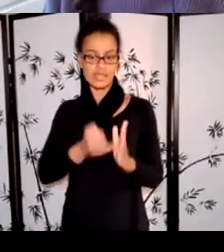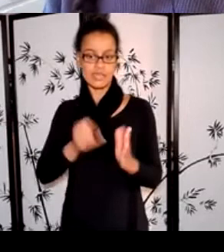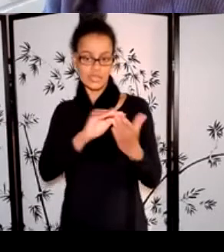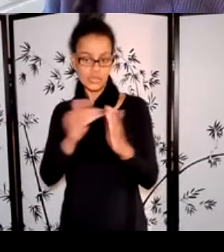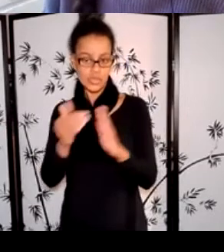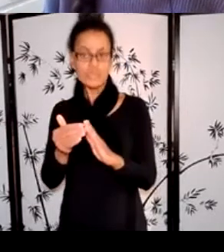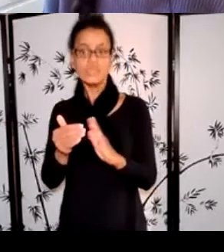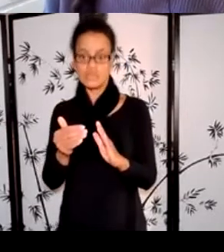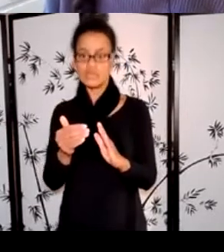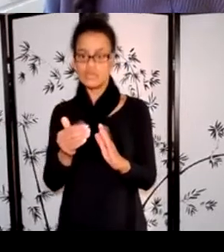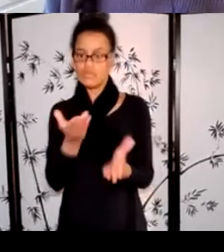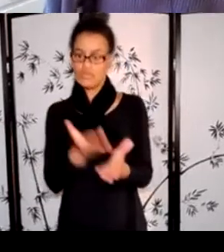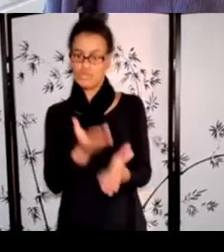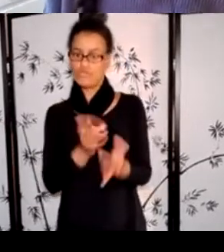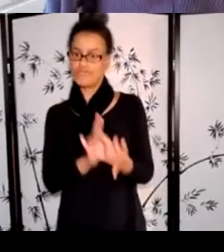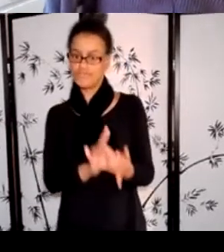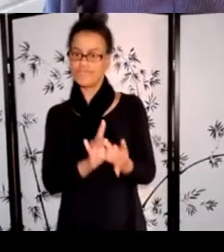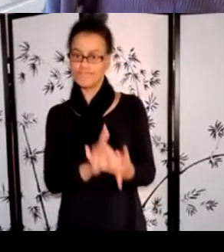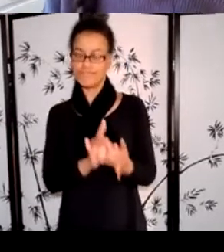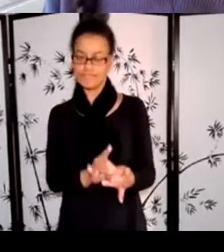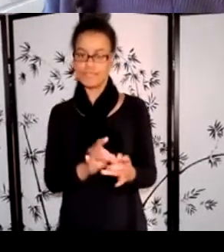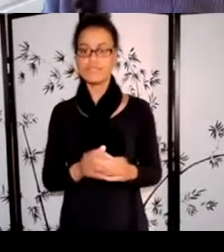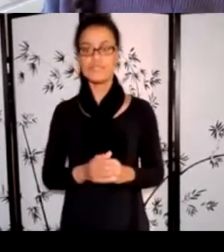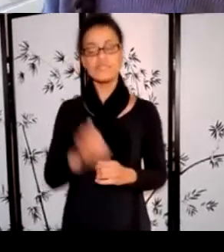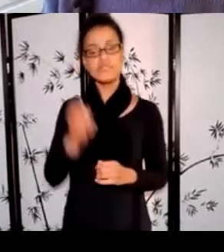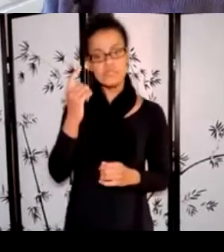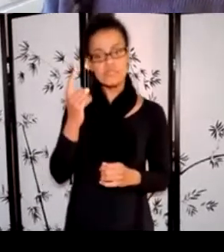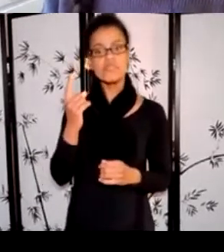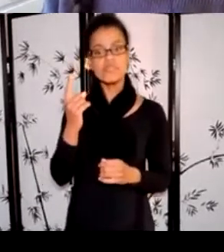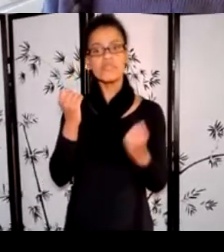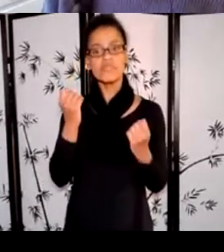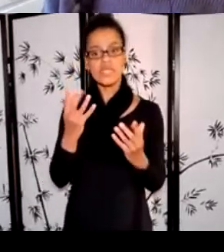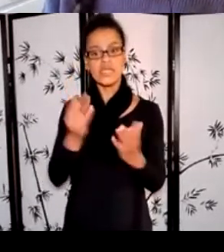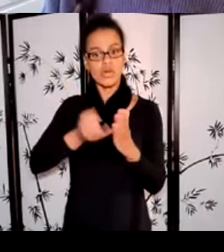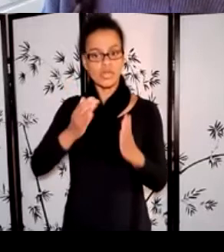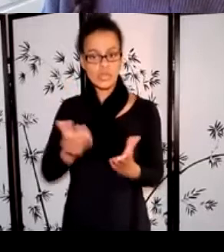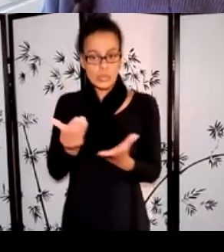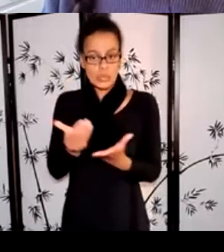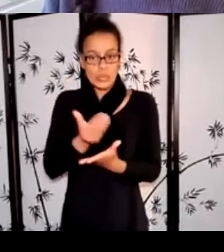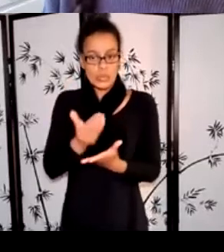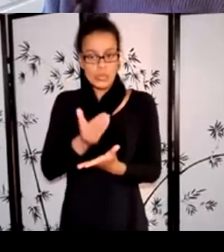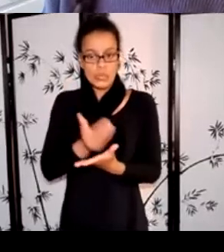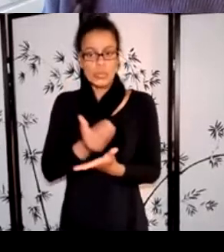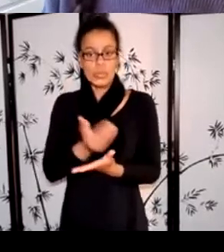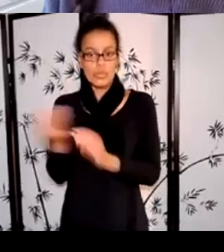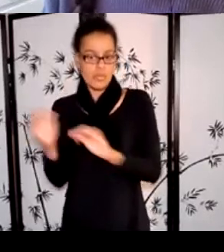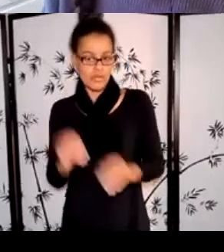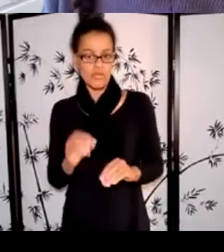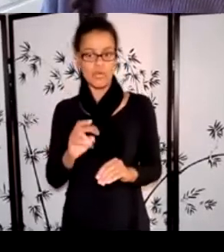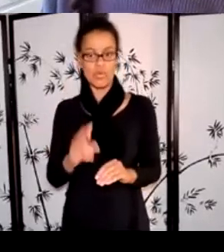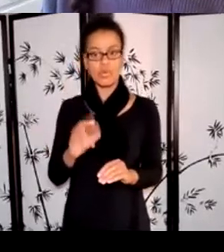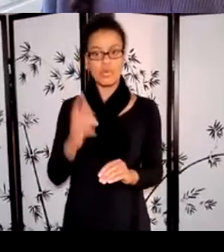many artists who are new or returning to the city of Calgary and may not be familiar with grant programs or the local arts community.